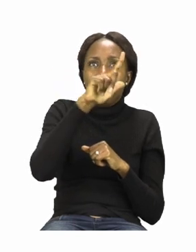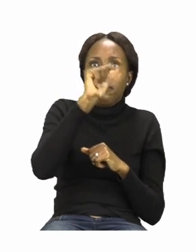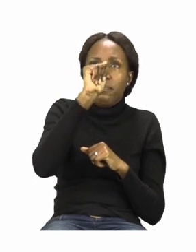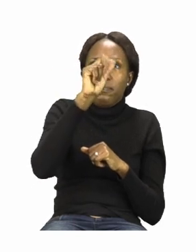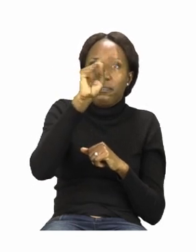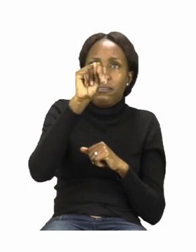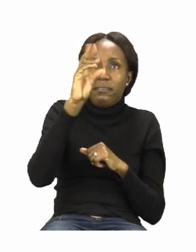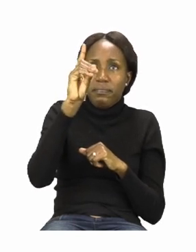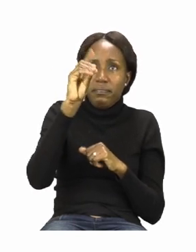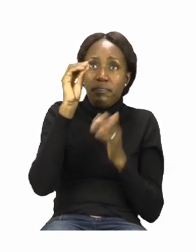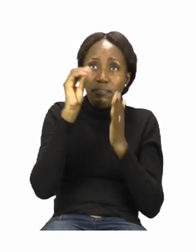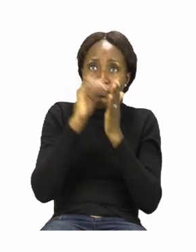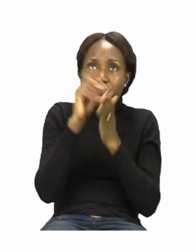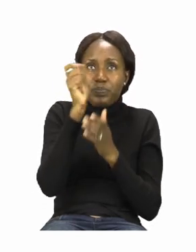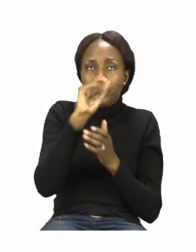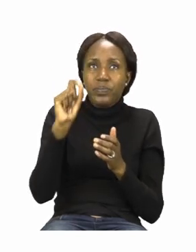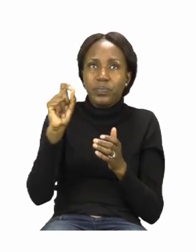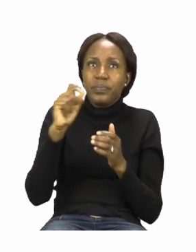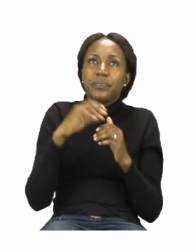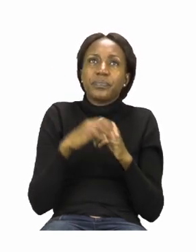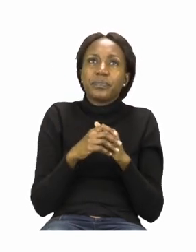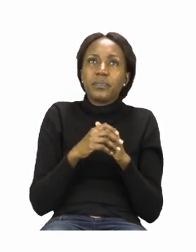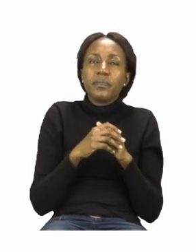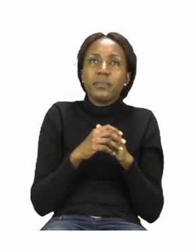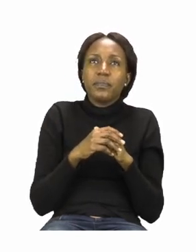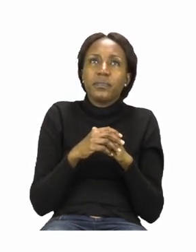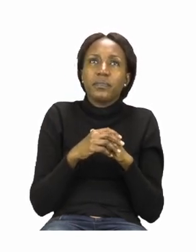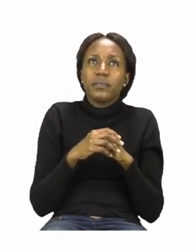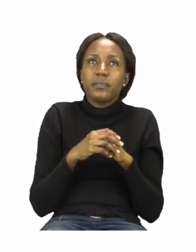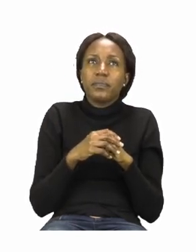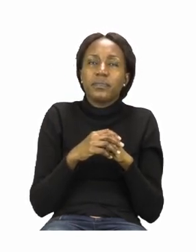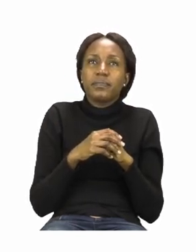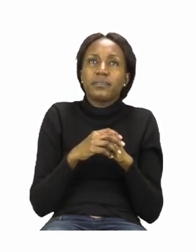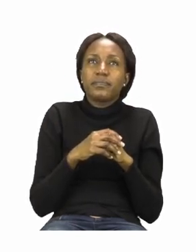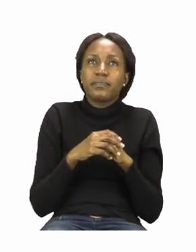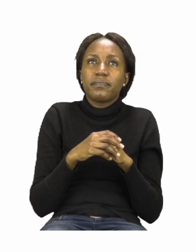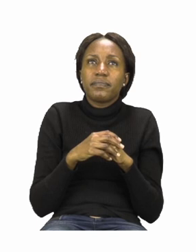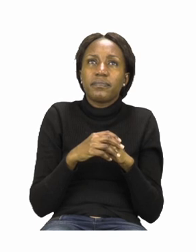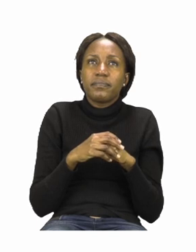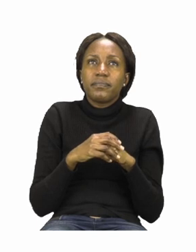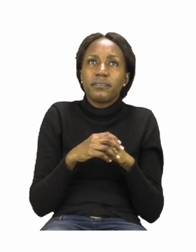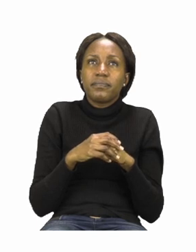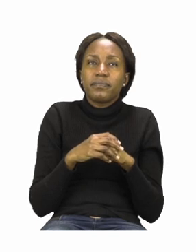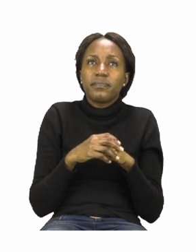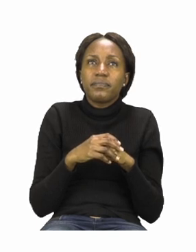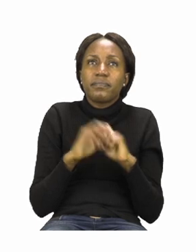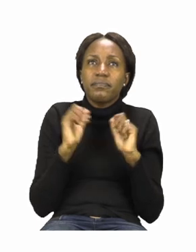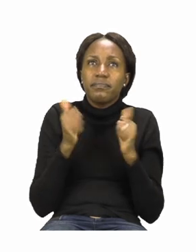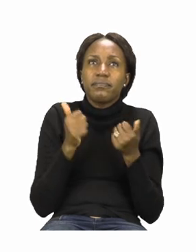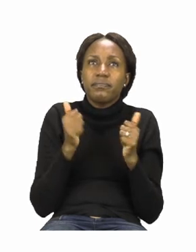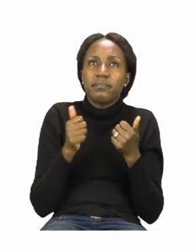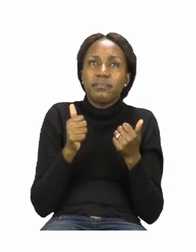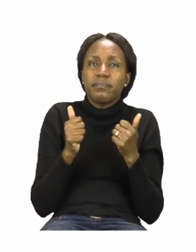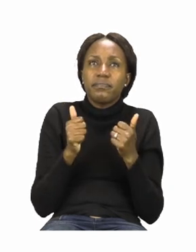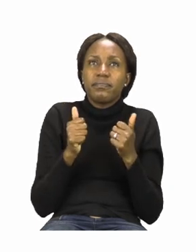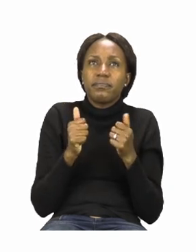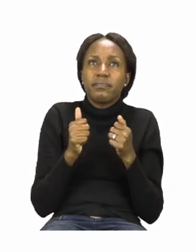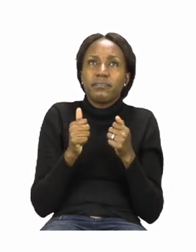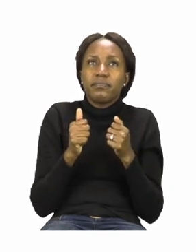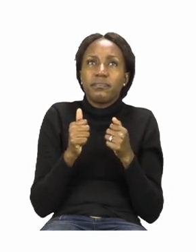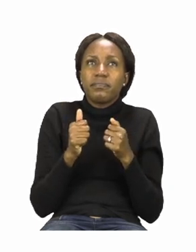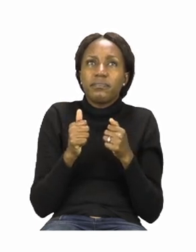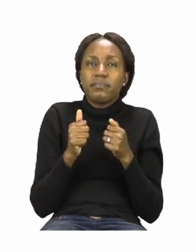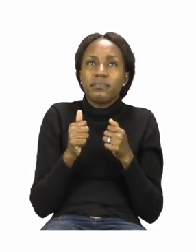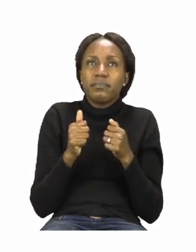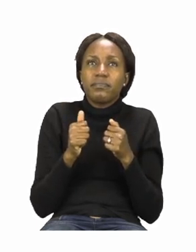land. That starts with a L. Very good boys and girls. So